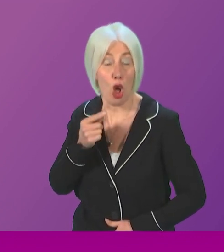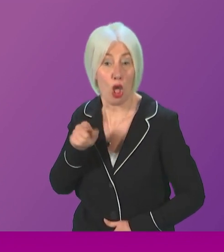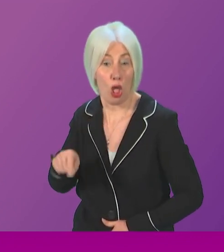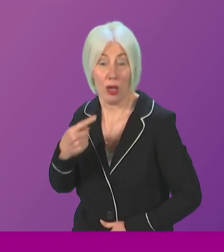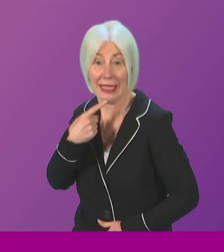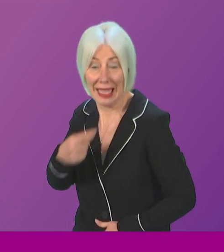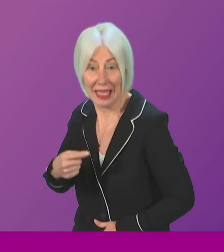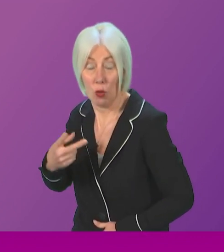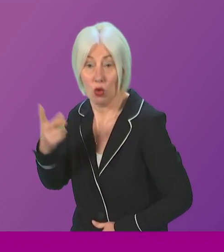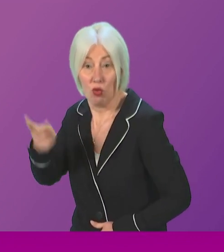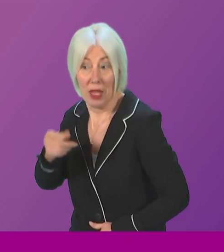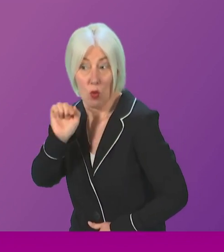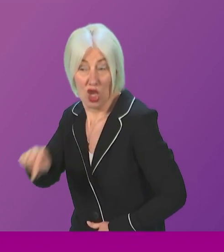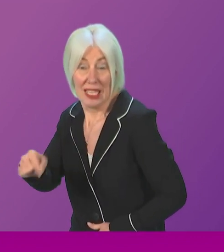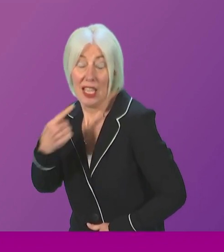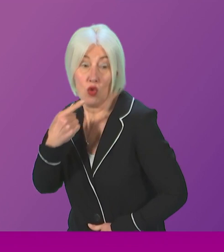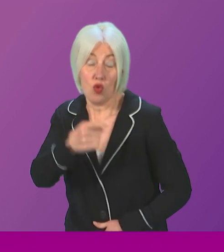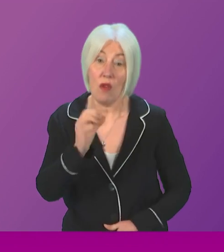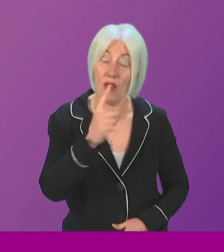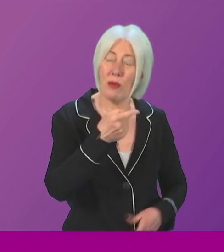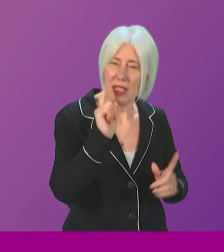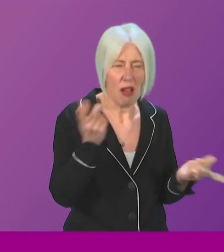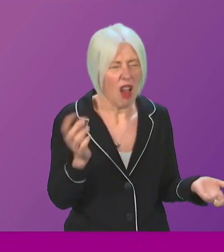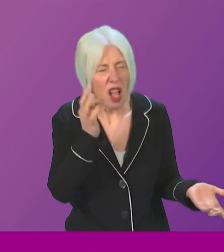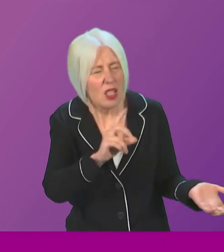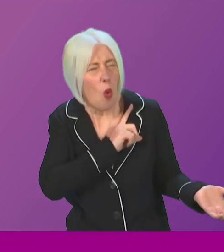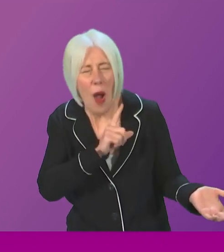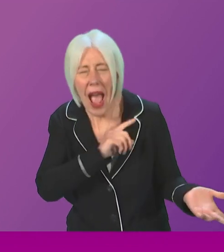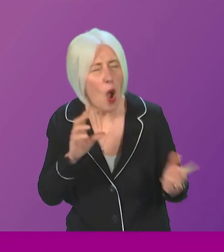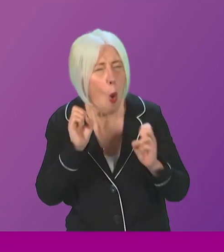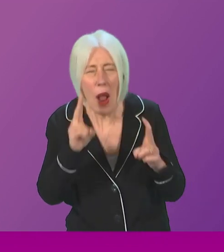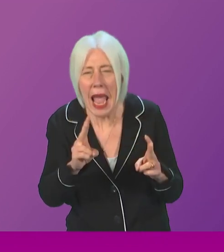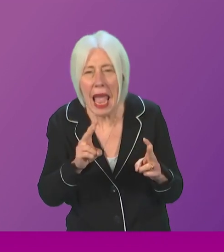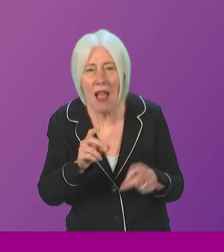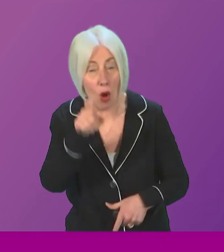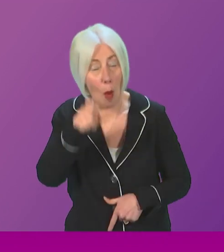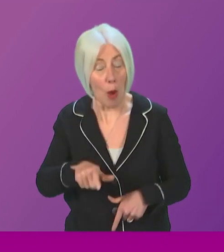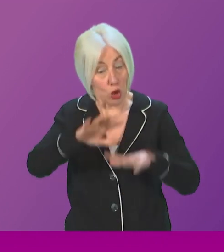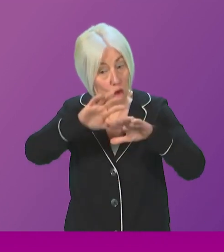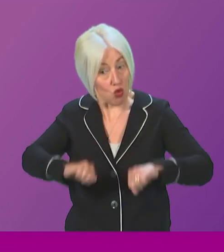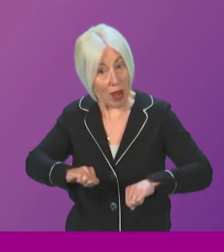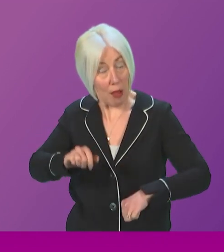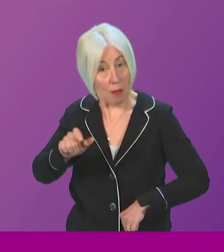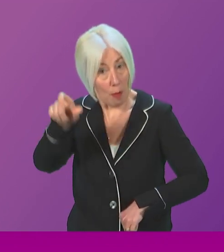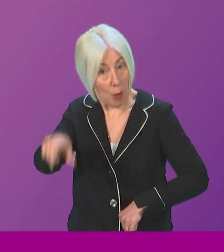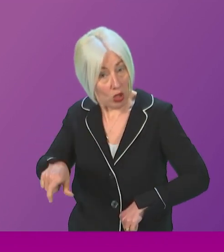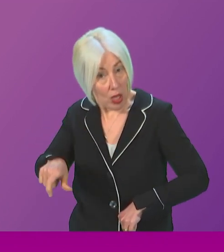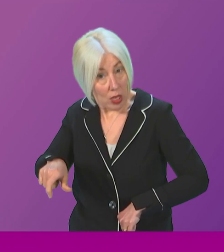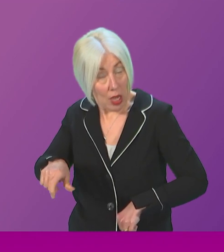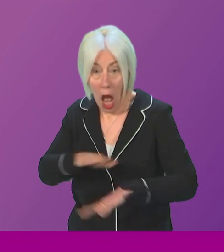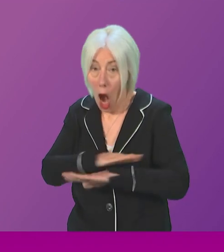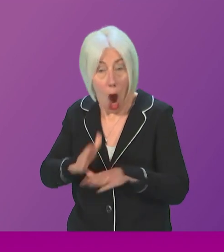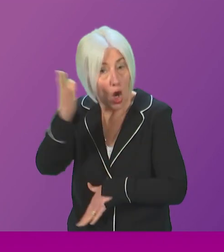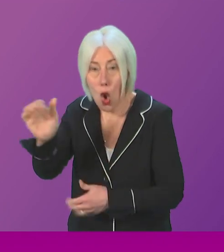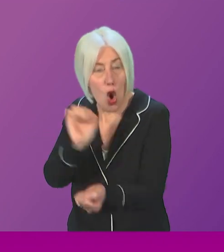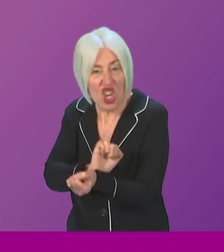question to the First Minister. Why is it okay for anyone to rape someone and not go to jail? The Minister.